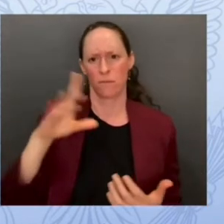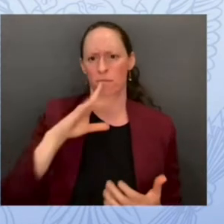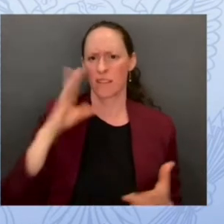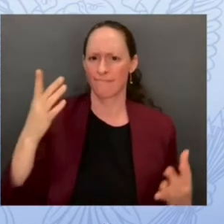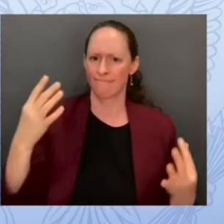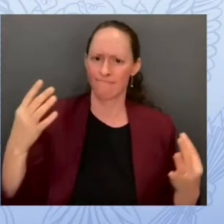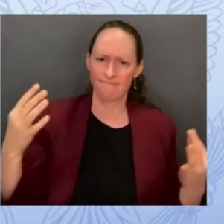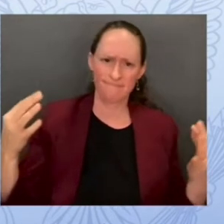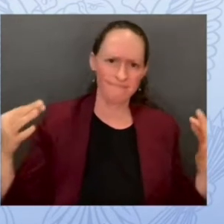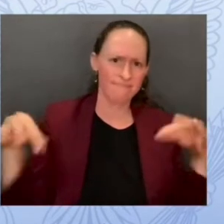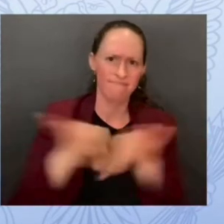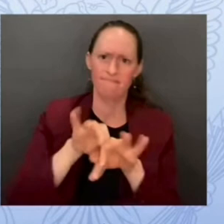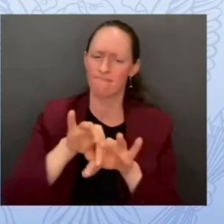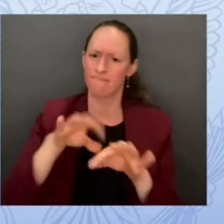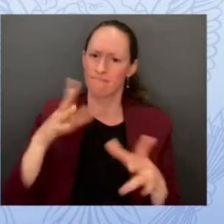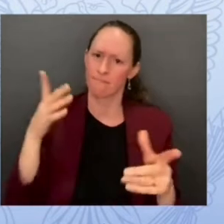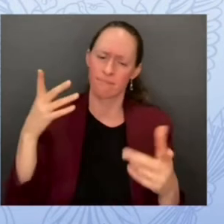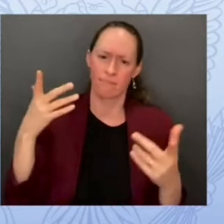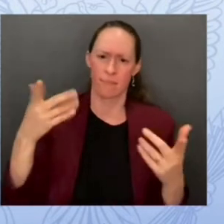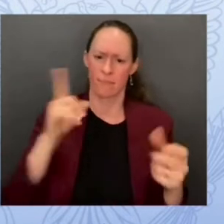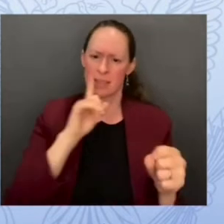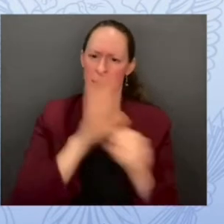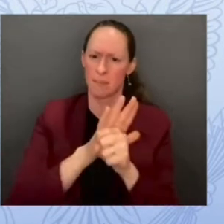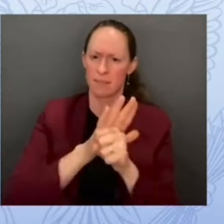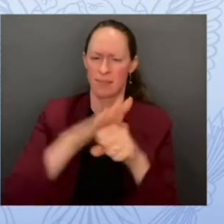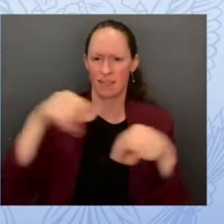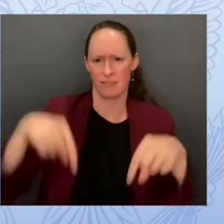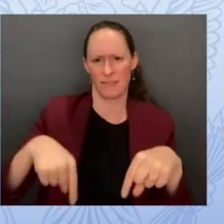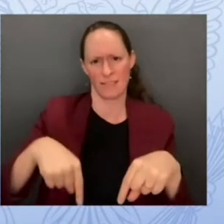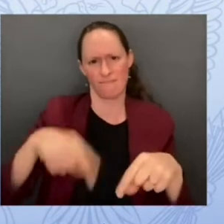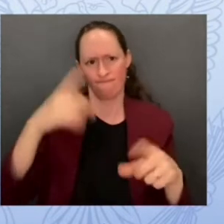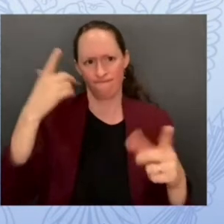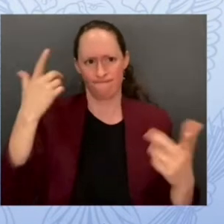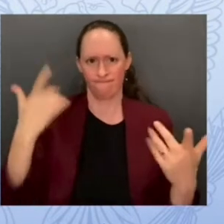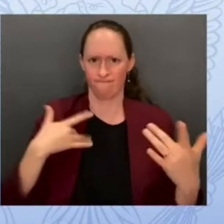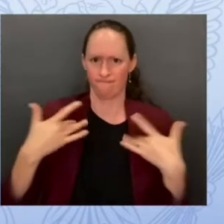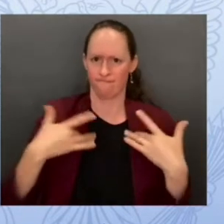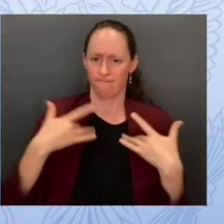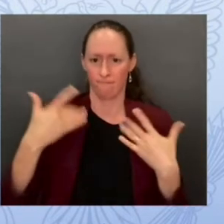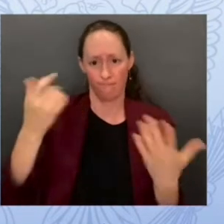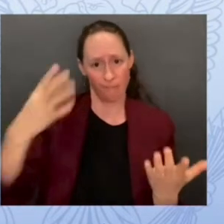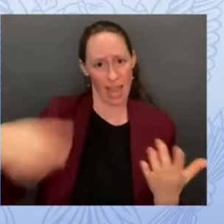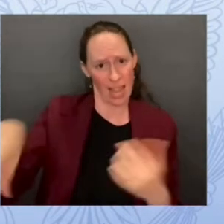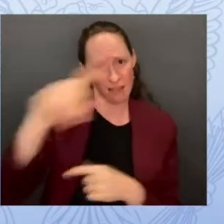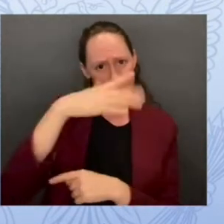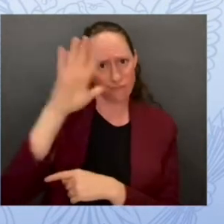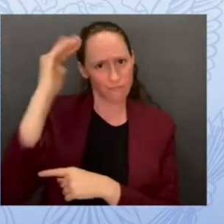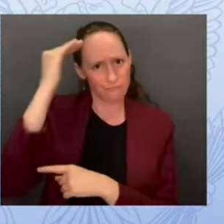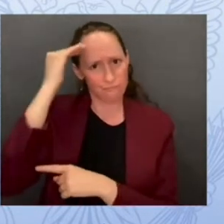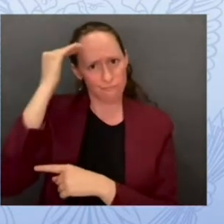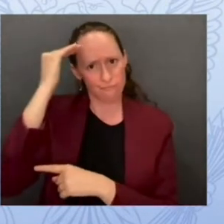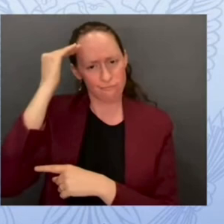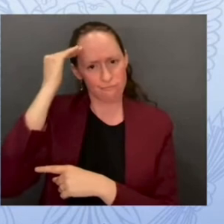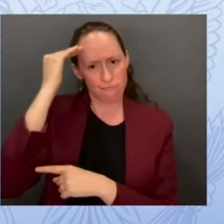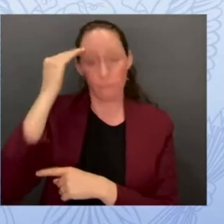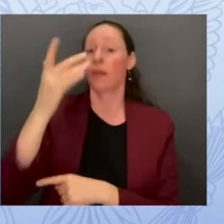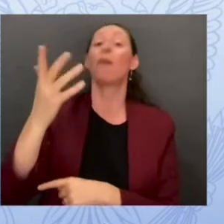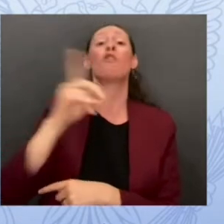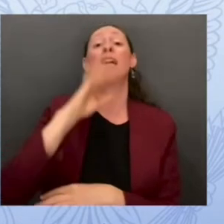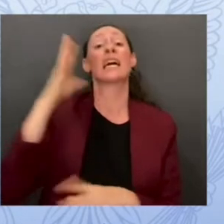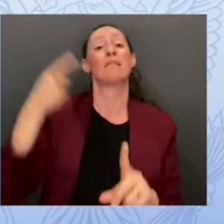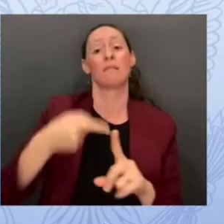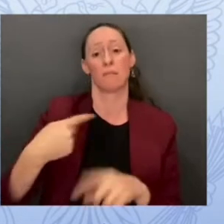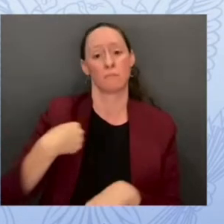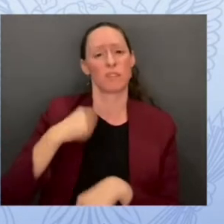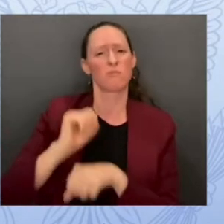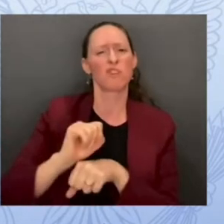this cause and as some of you probably know probably everybody here knows it I teach at a community college not far from here